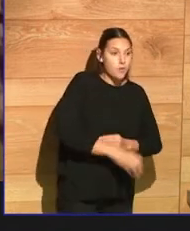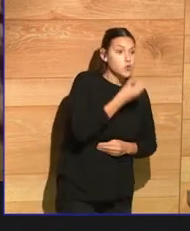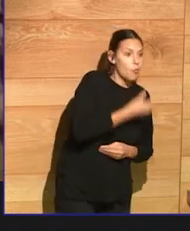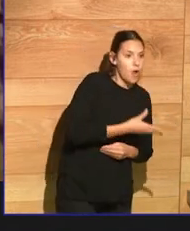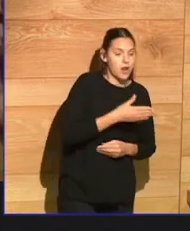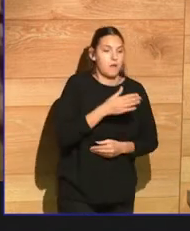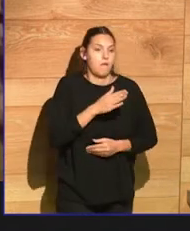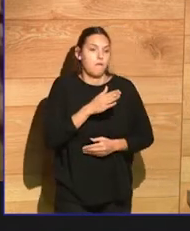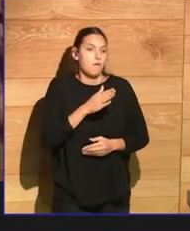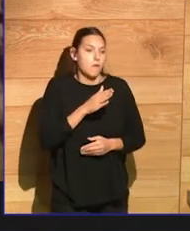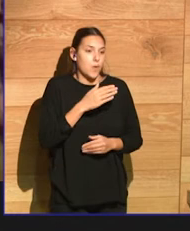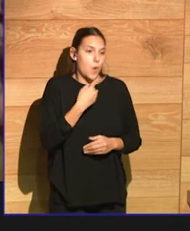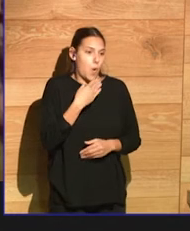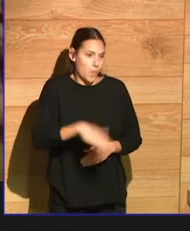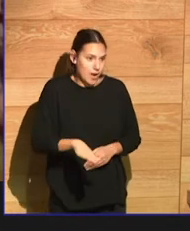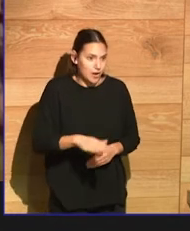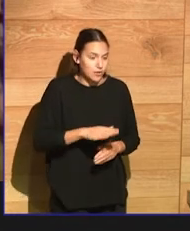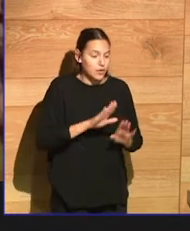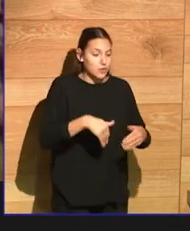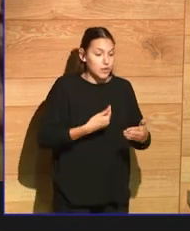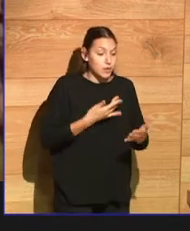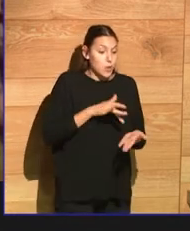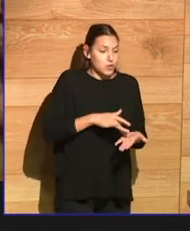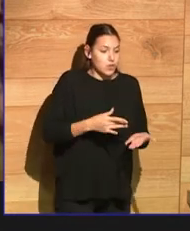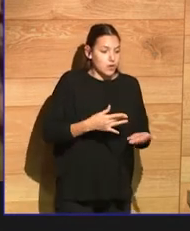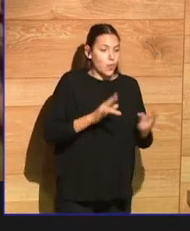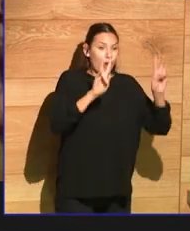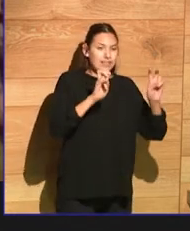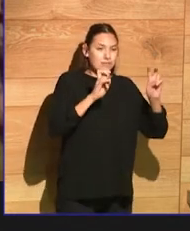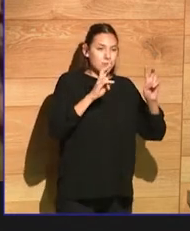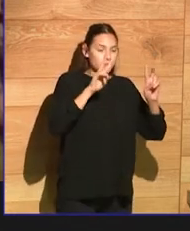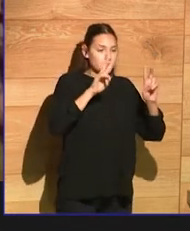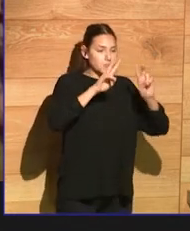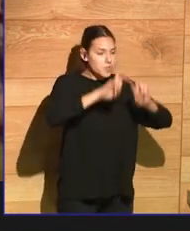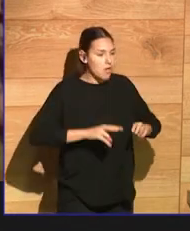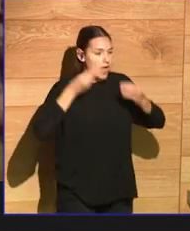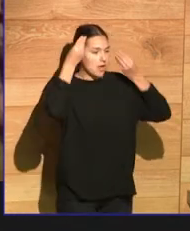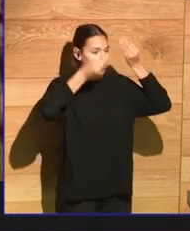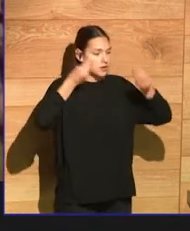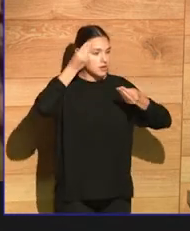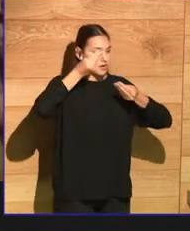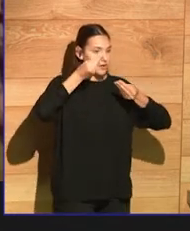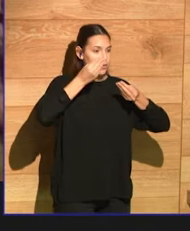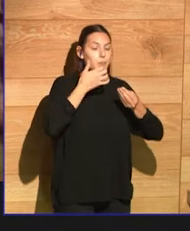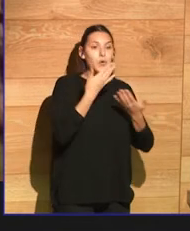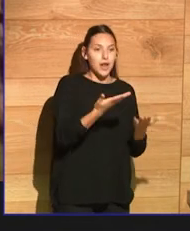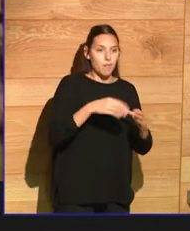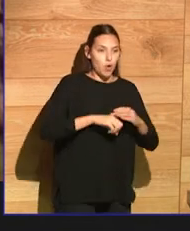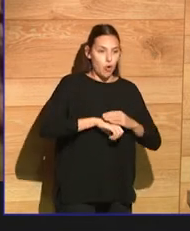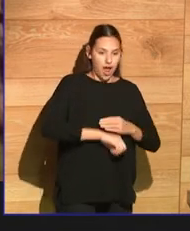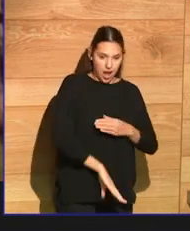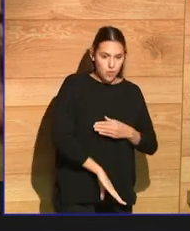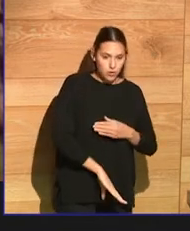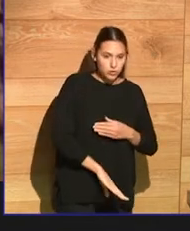making it about abortion. Books like Rosemary's Baby, which are so much about